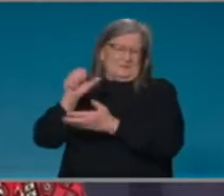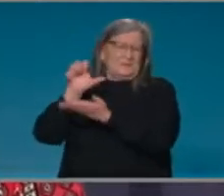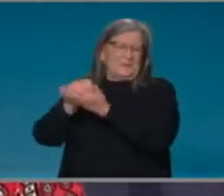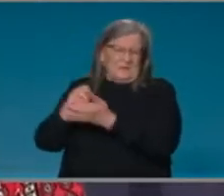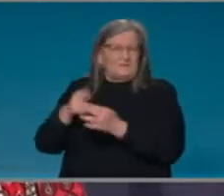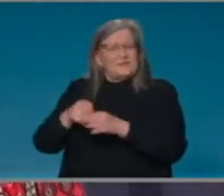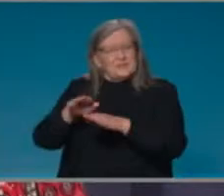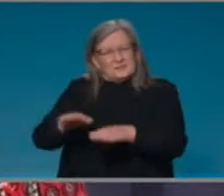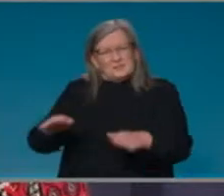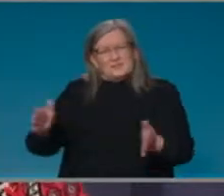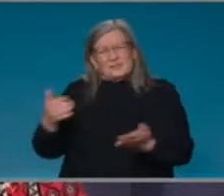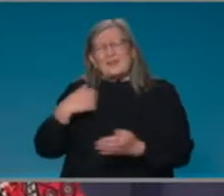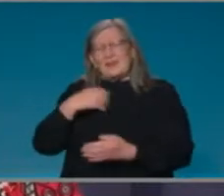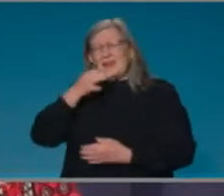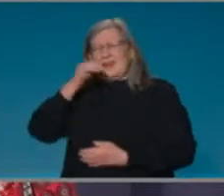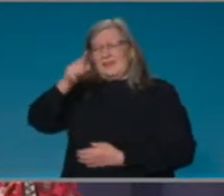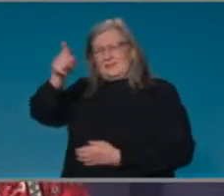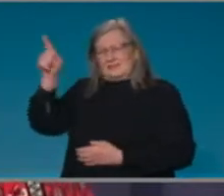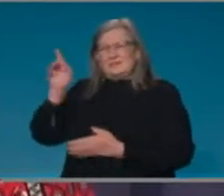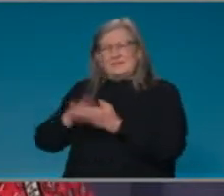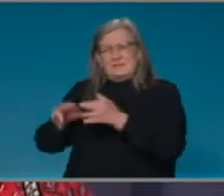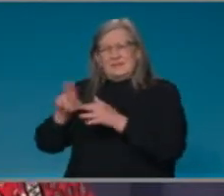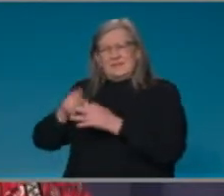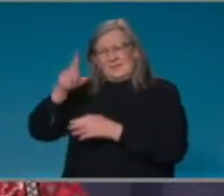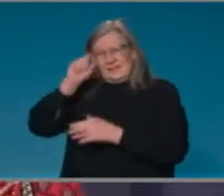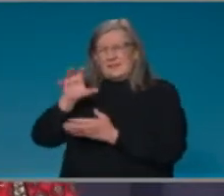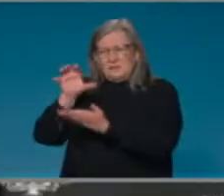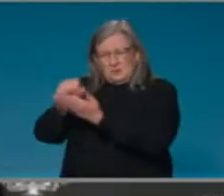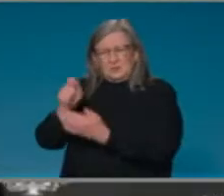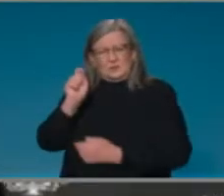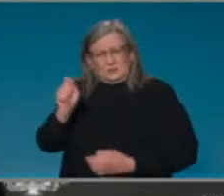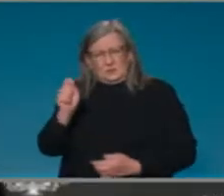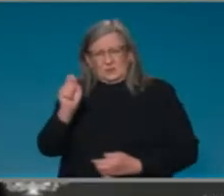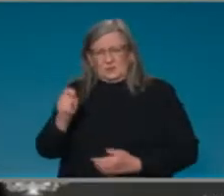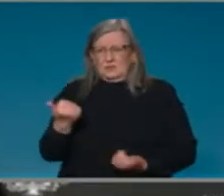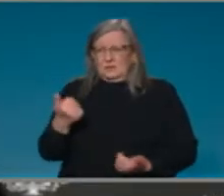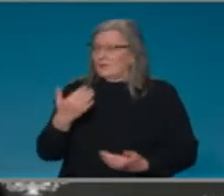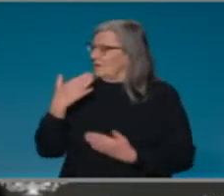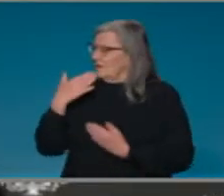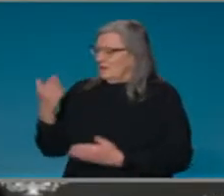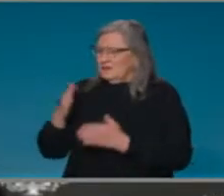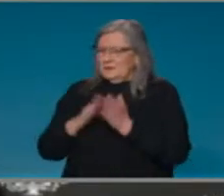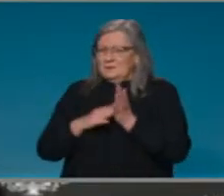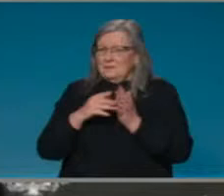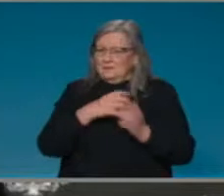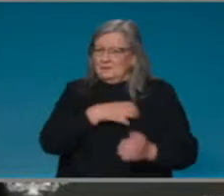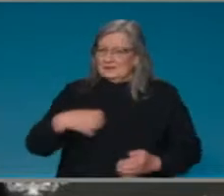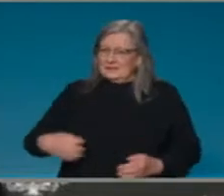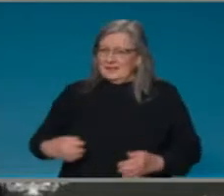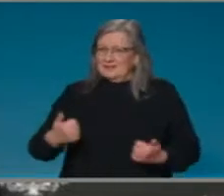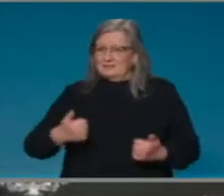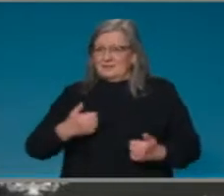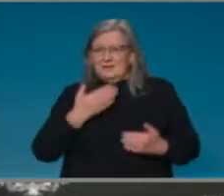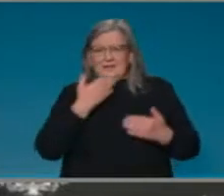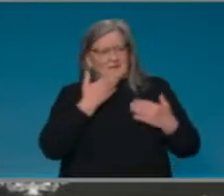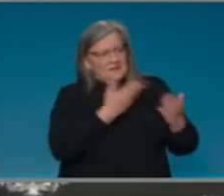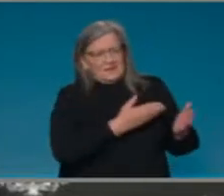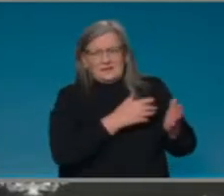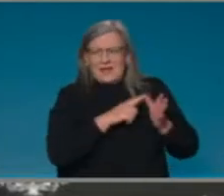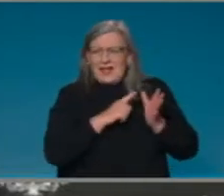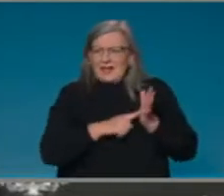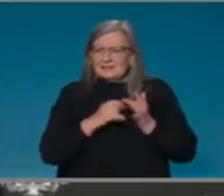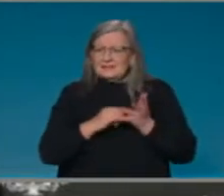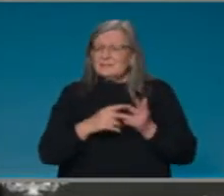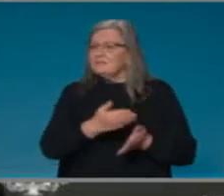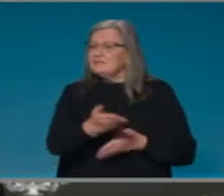them to do that as soon as possible. So thank you, Minister. Thanks very much to Alison. Happy to take questions. If I can start